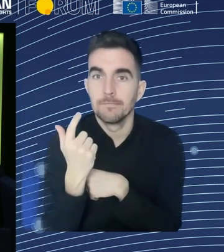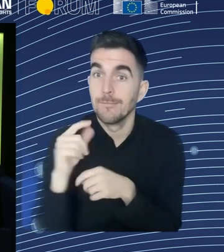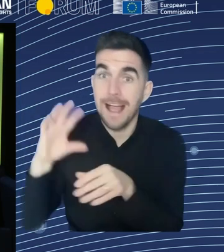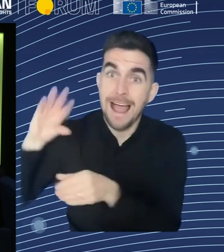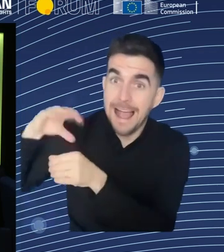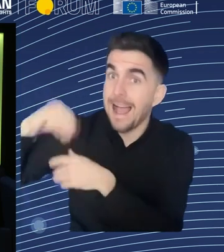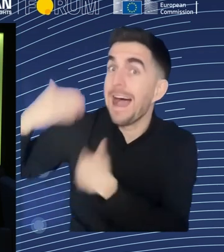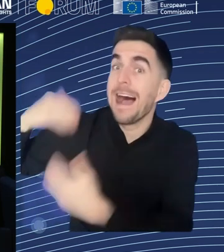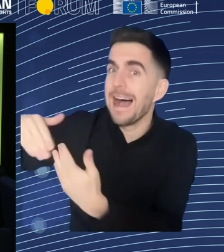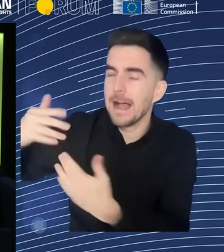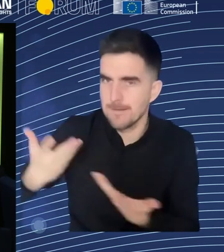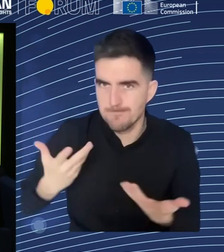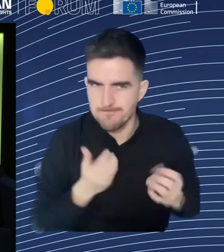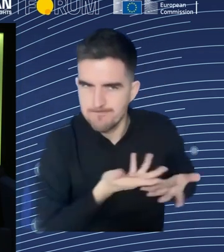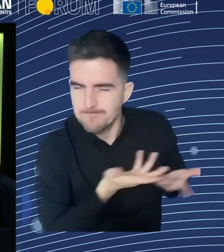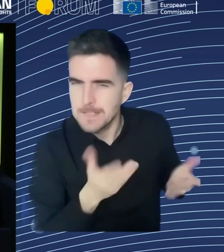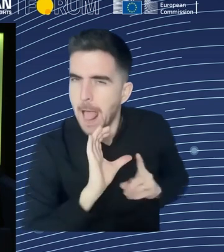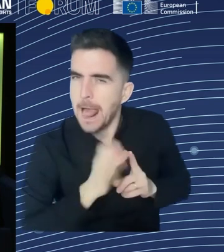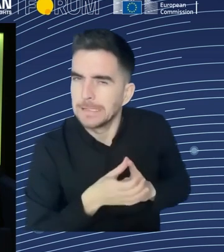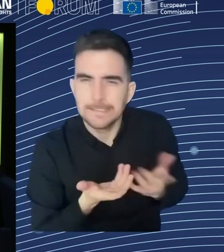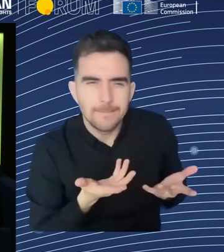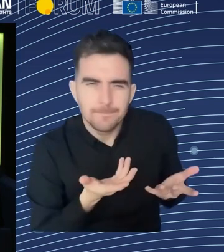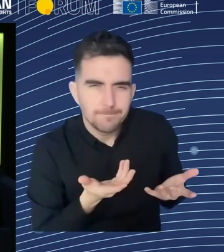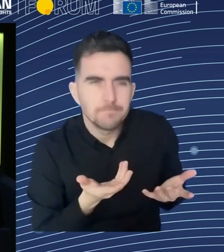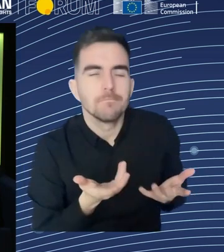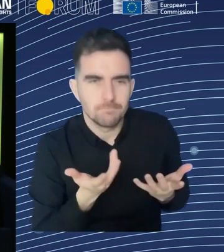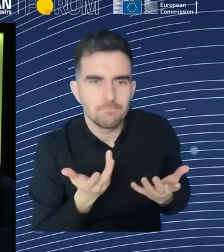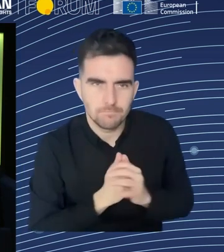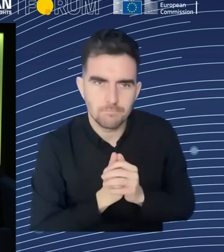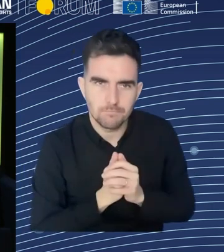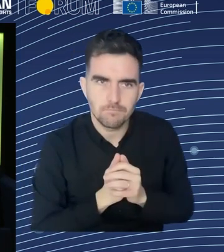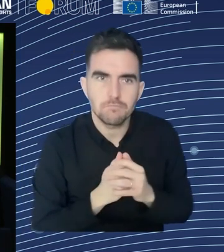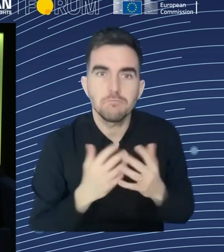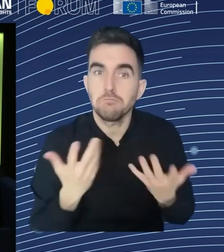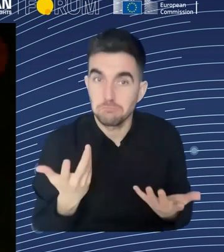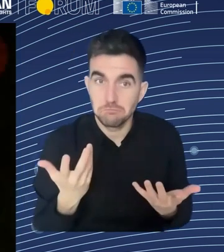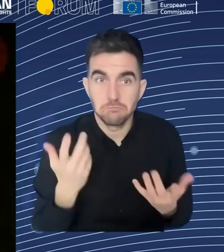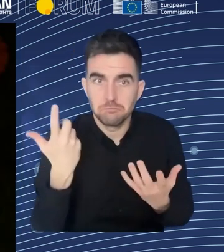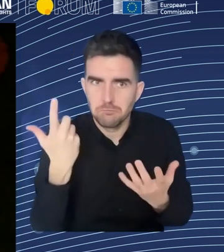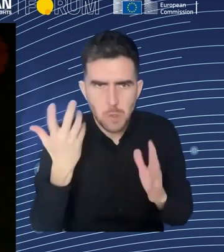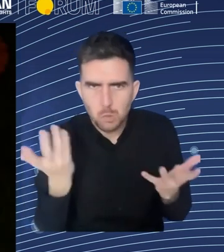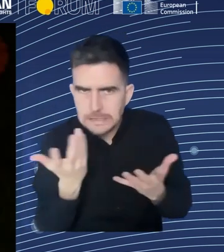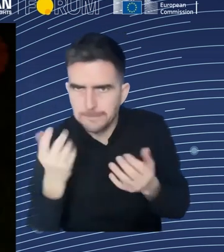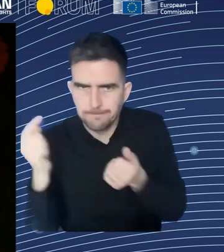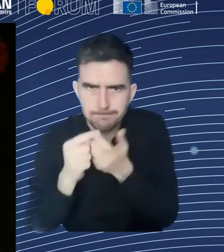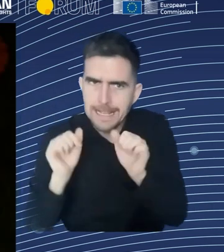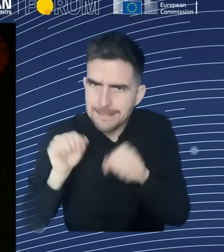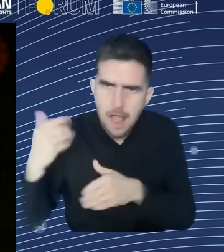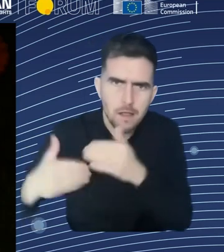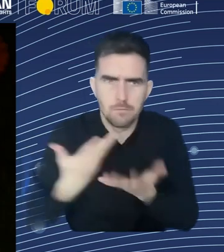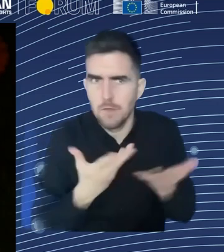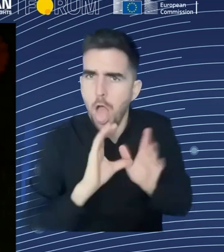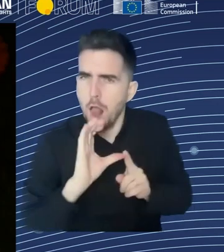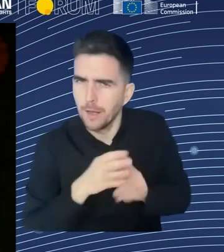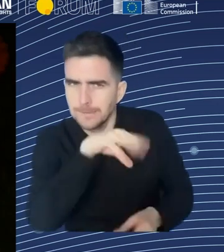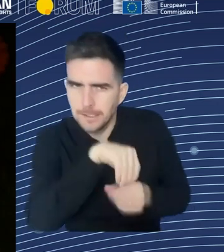how, and in which context with this technology are, are, are implemented. And for instance, to give you